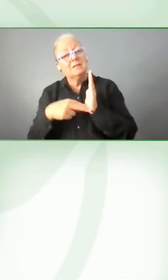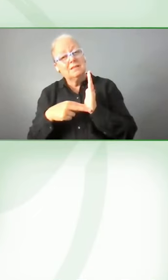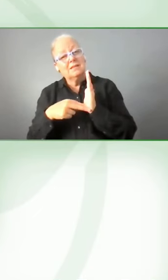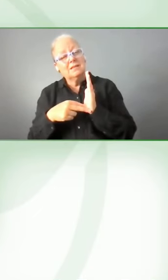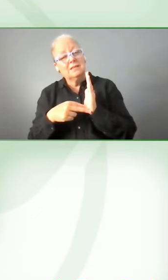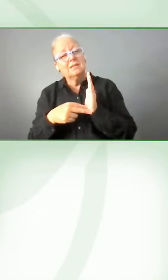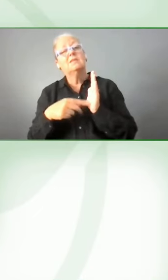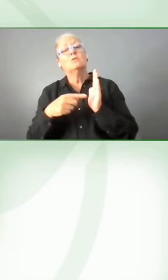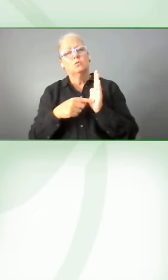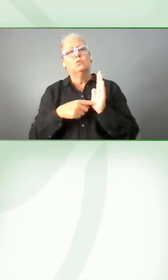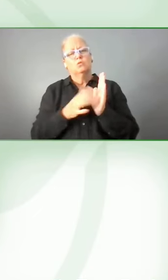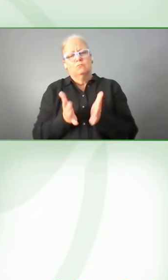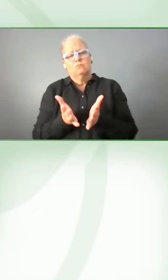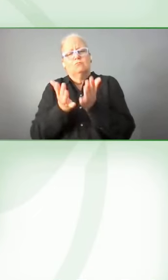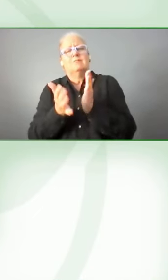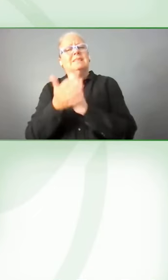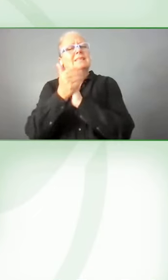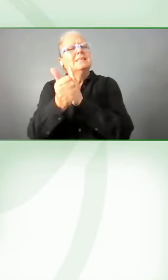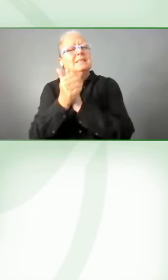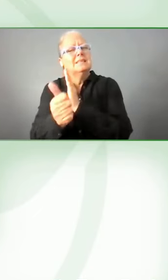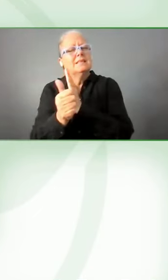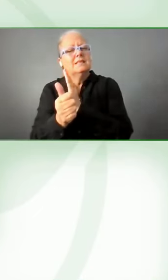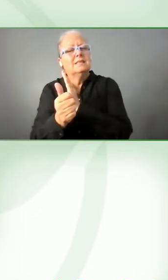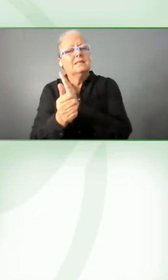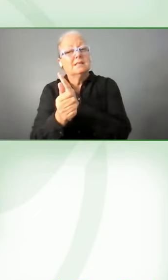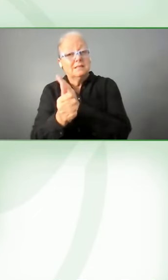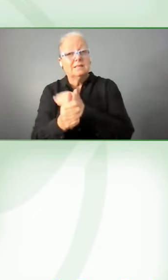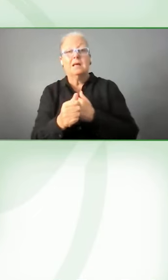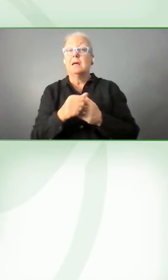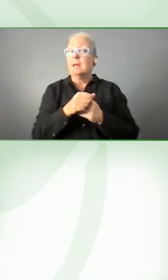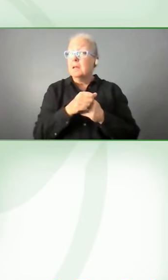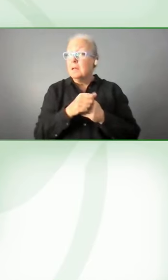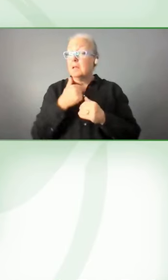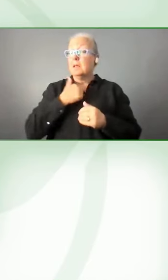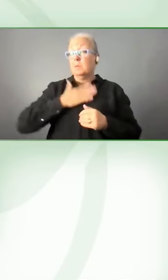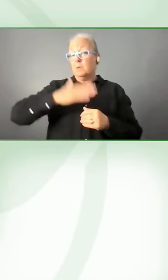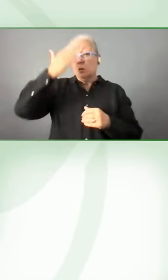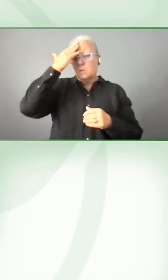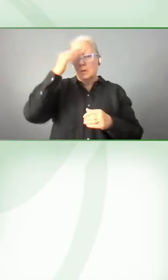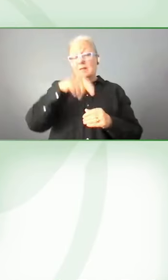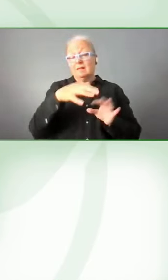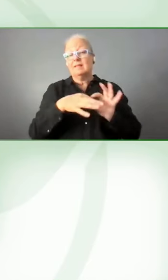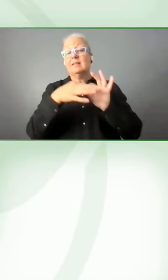agenda? And is that leading to new relationships with businesses?